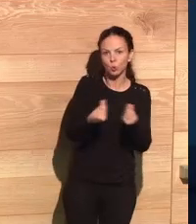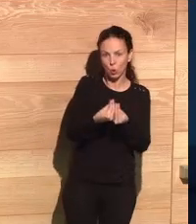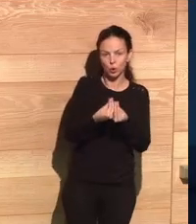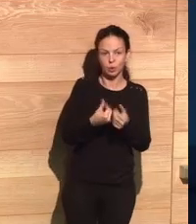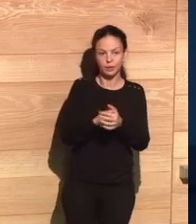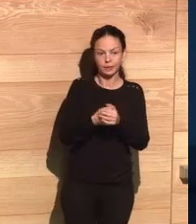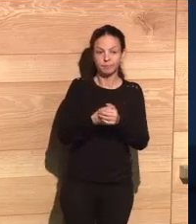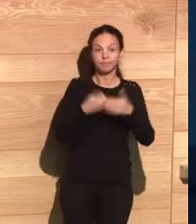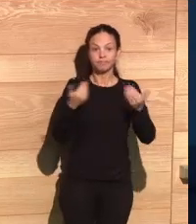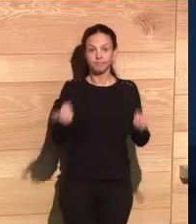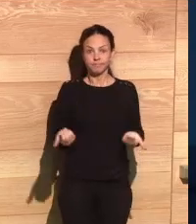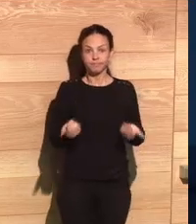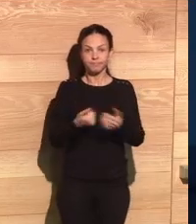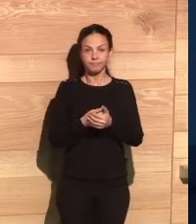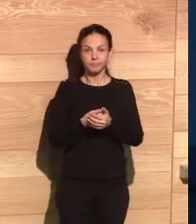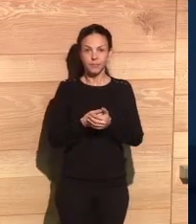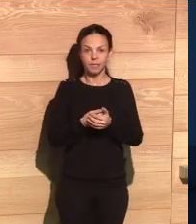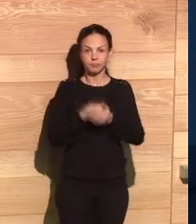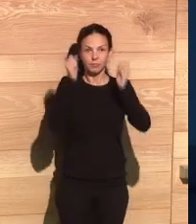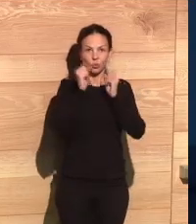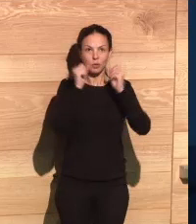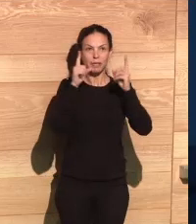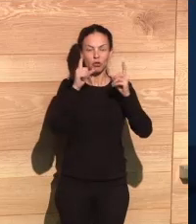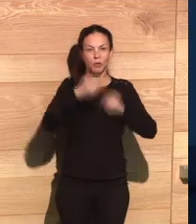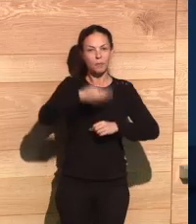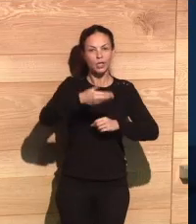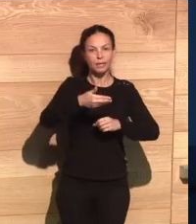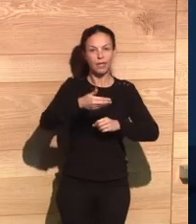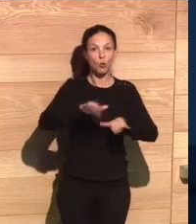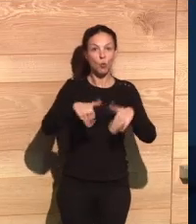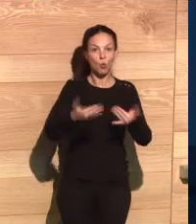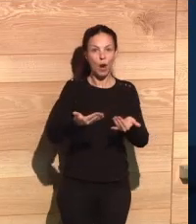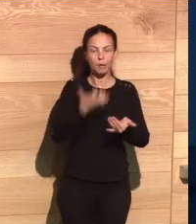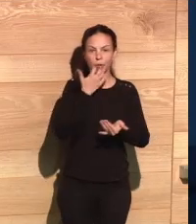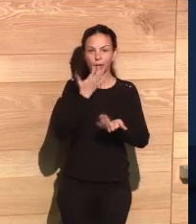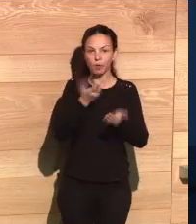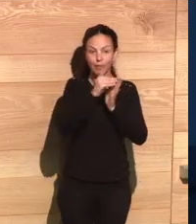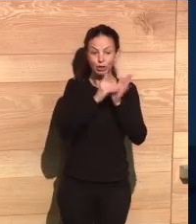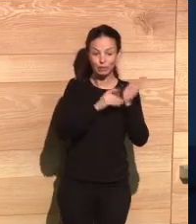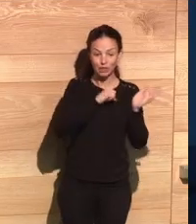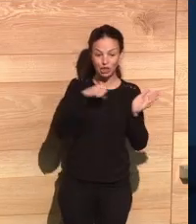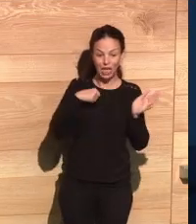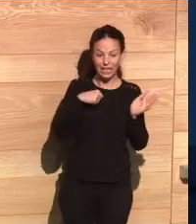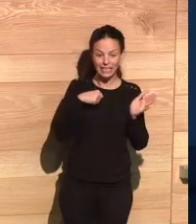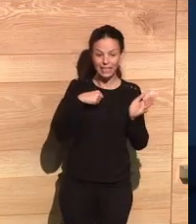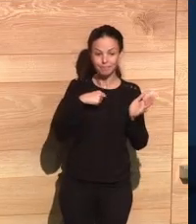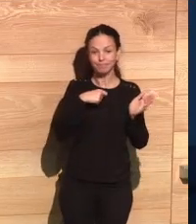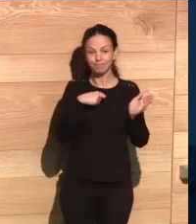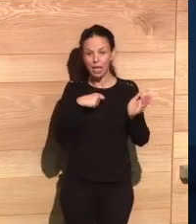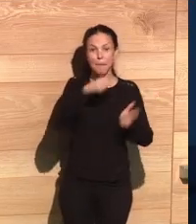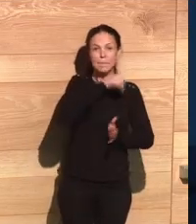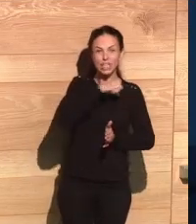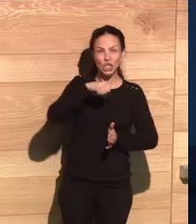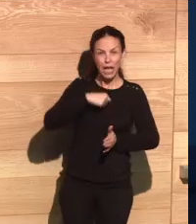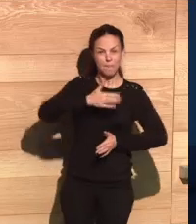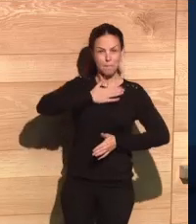data might have some effect on them. So one of the main discoveries that we made is that private